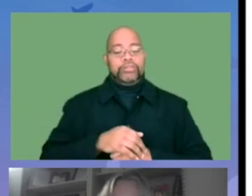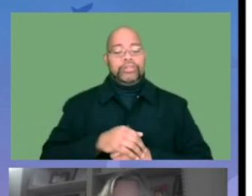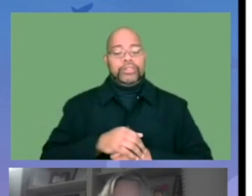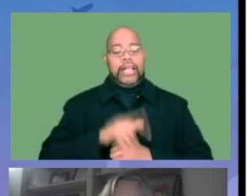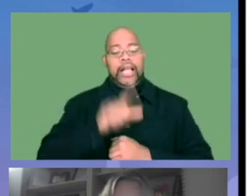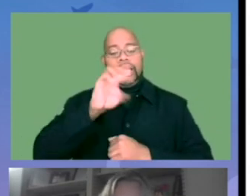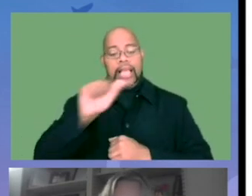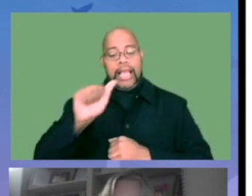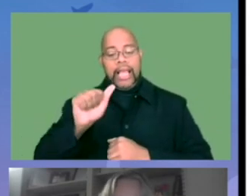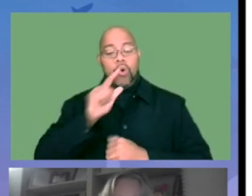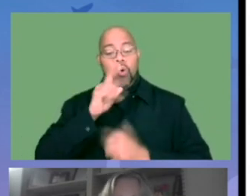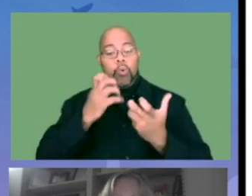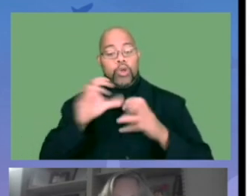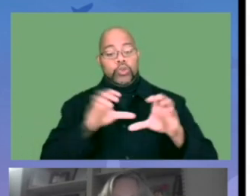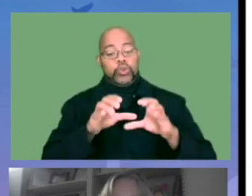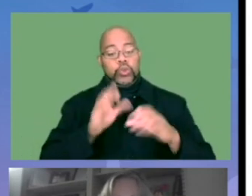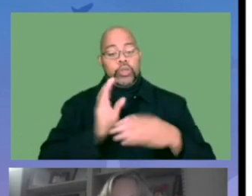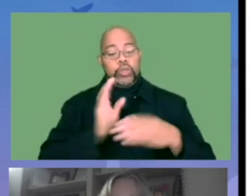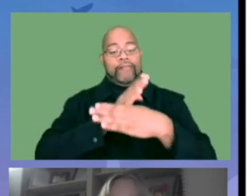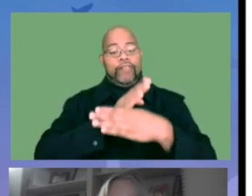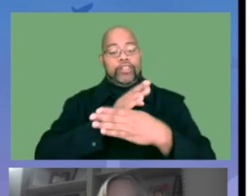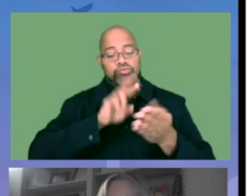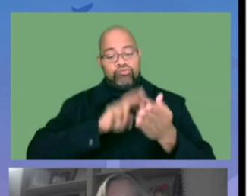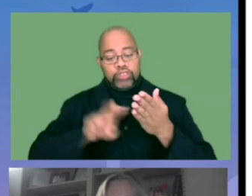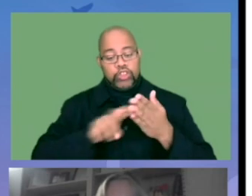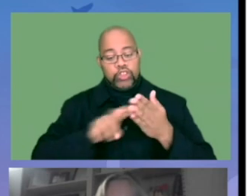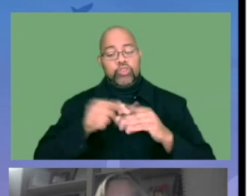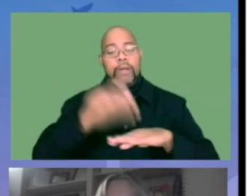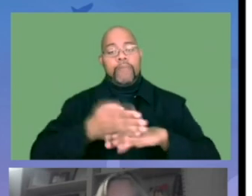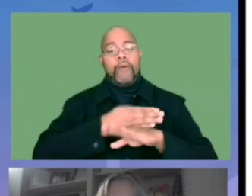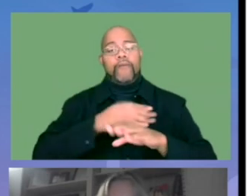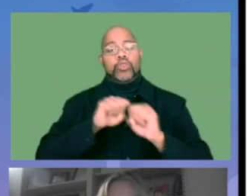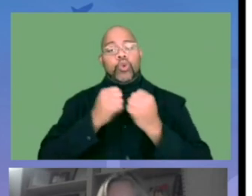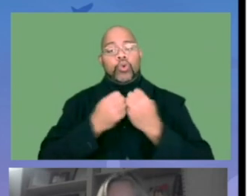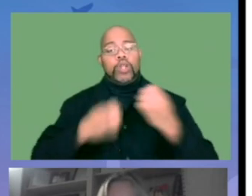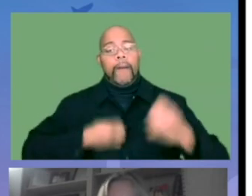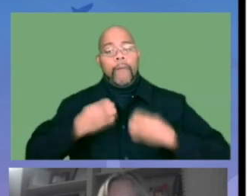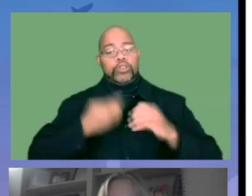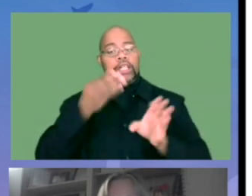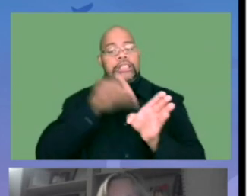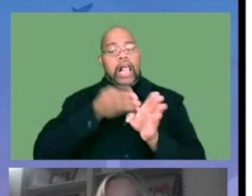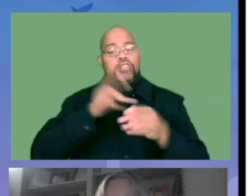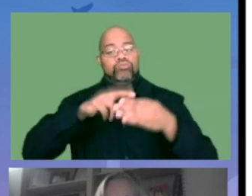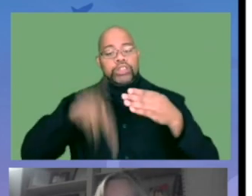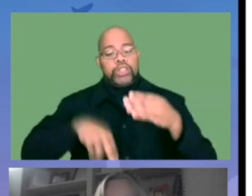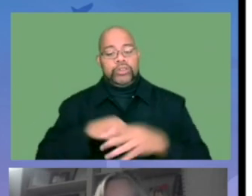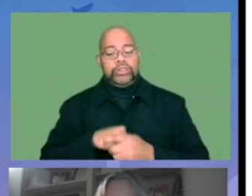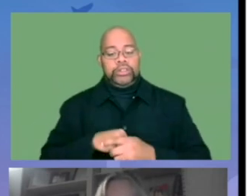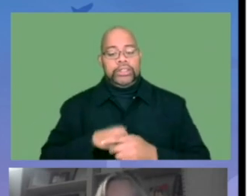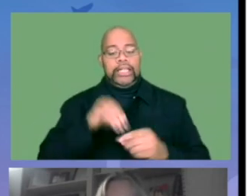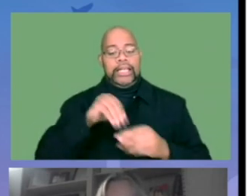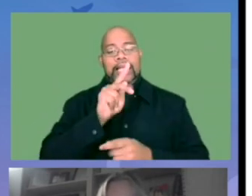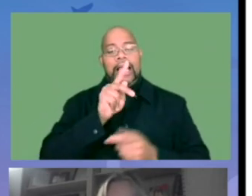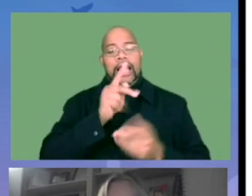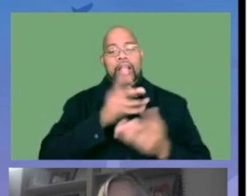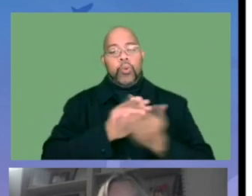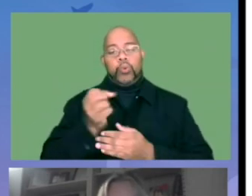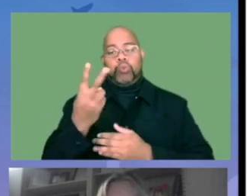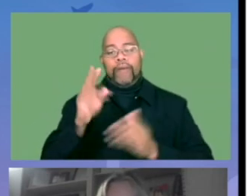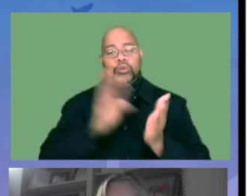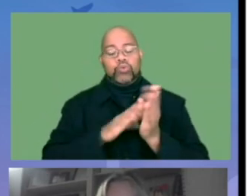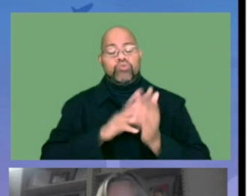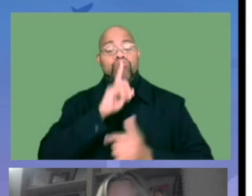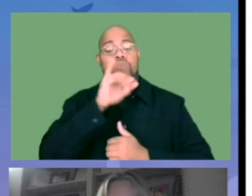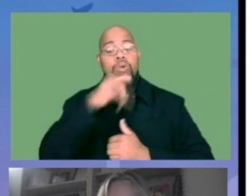has been rocked to the core. And so we were brought in to provide some services starting over